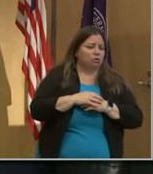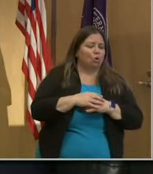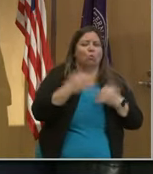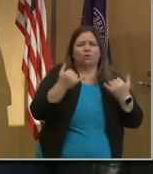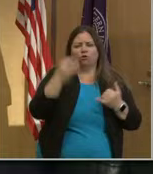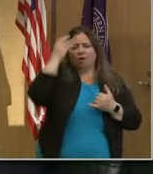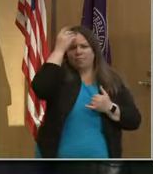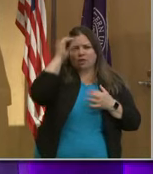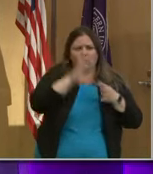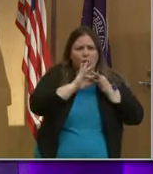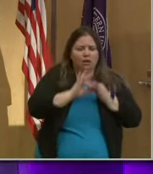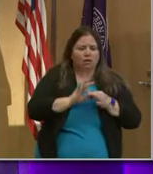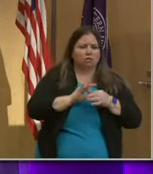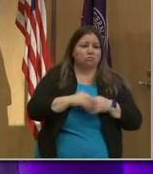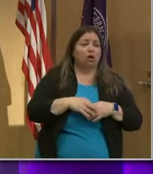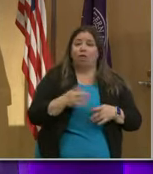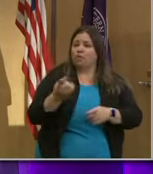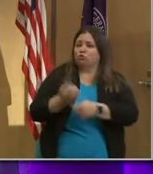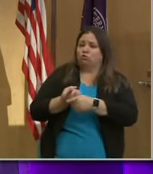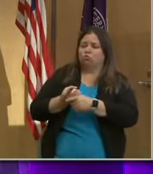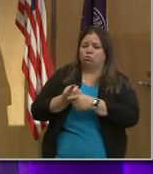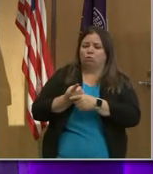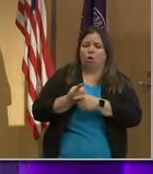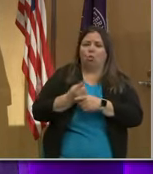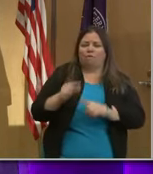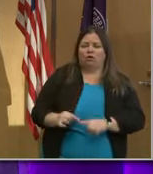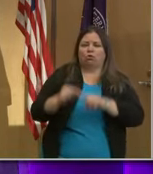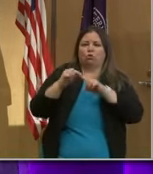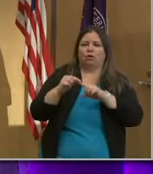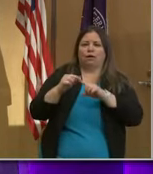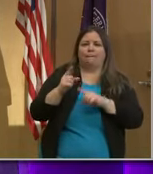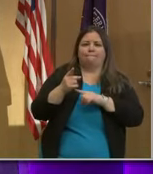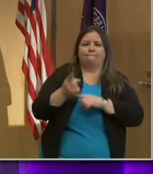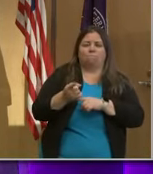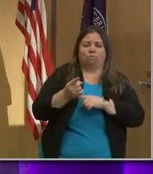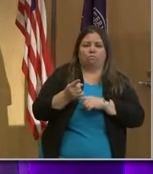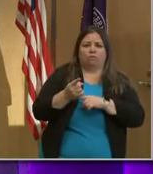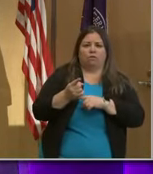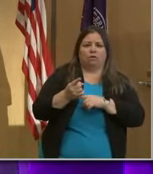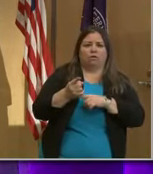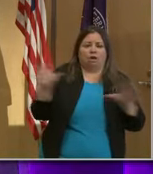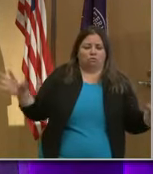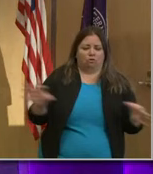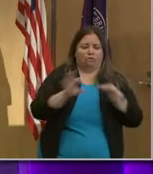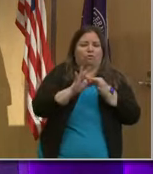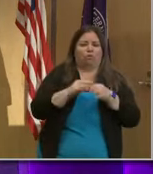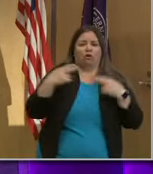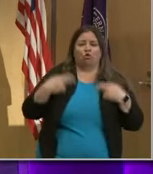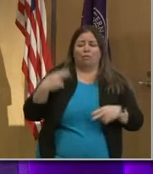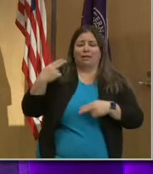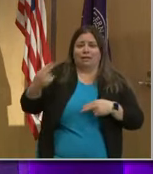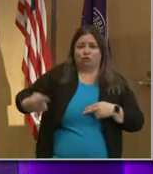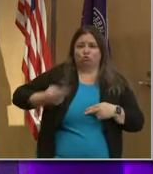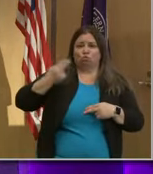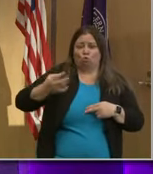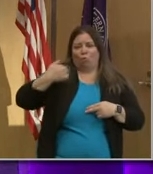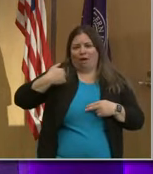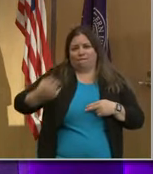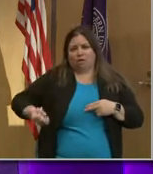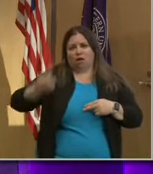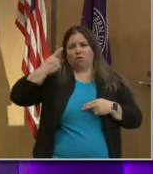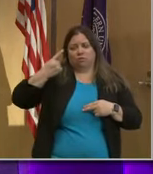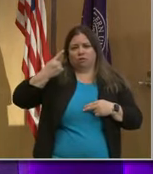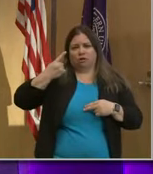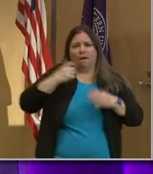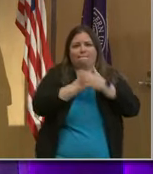current thinking on that? Yeah, you're exactly right. We're at a unique point and a convergence in human history where we have an understanding, a